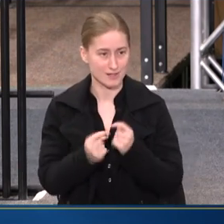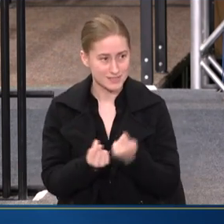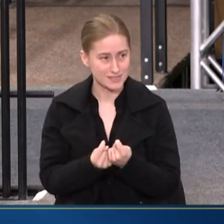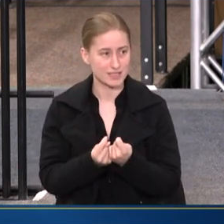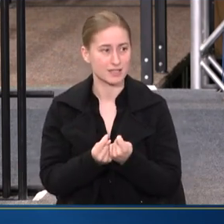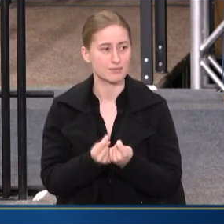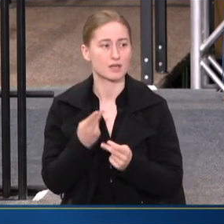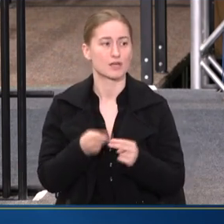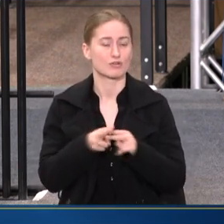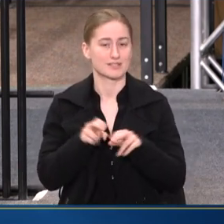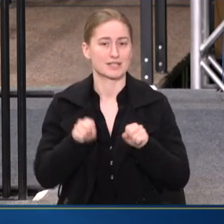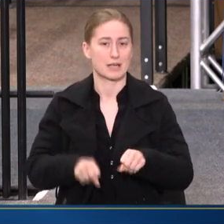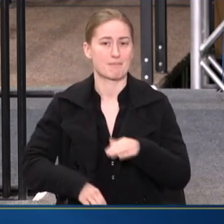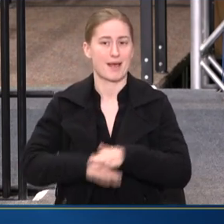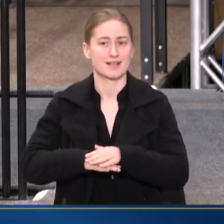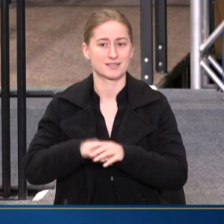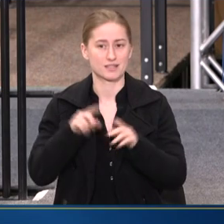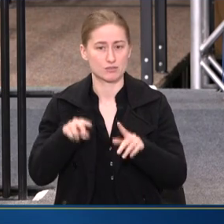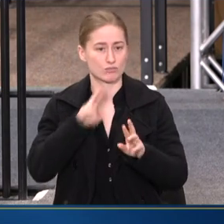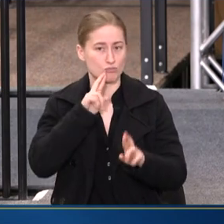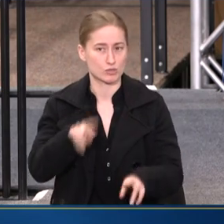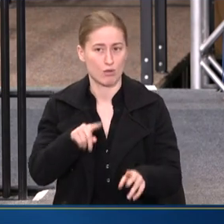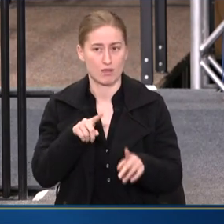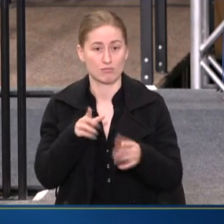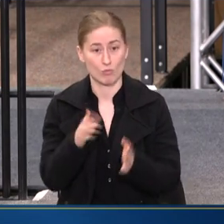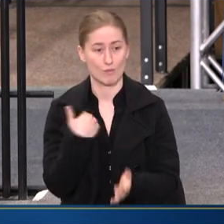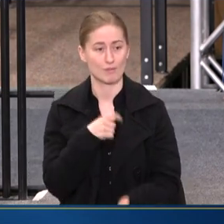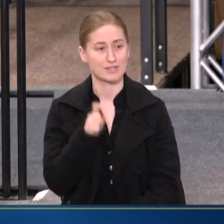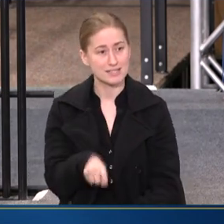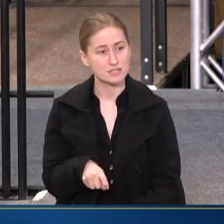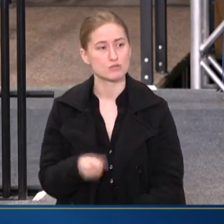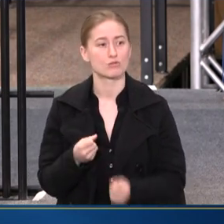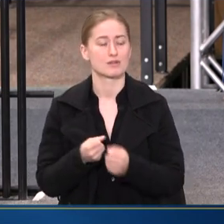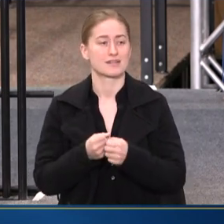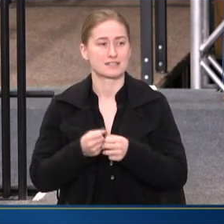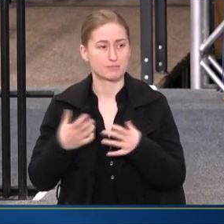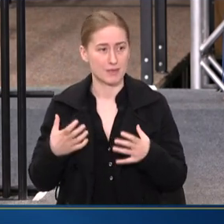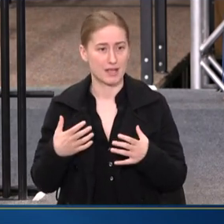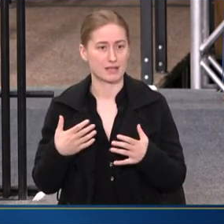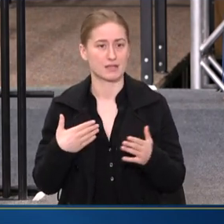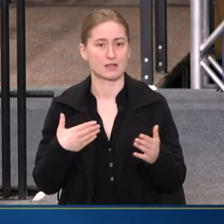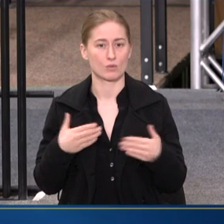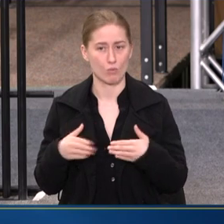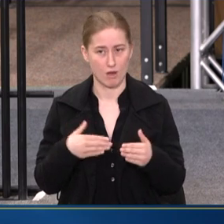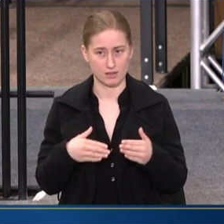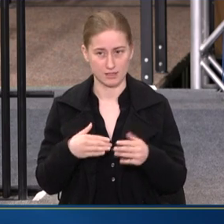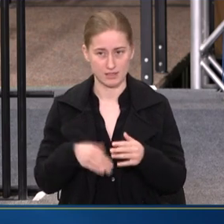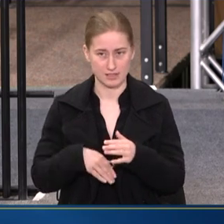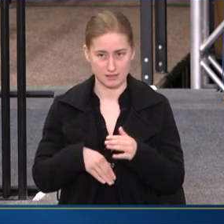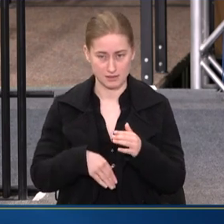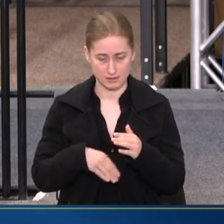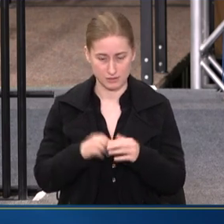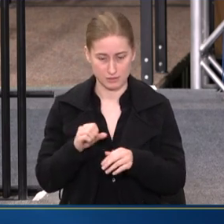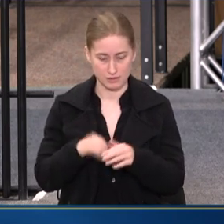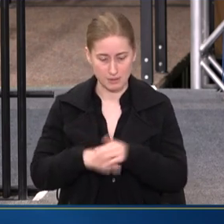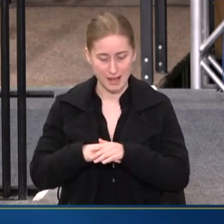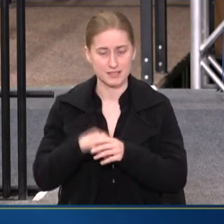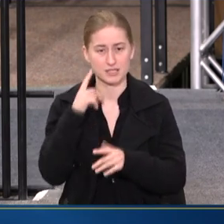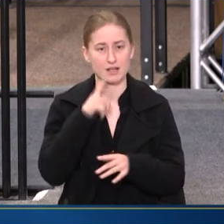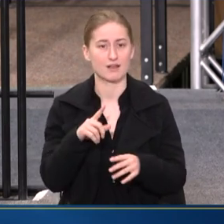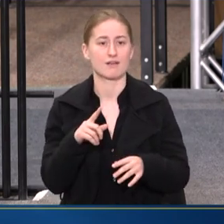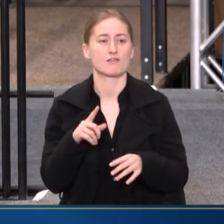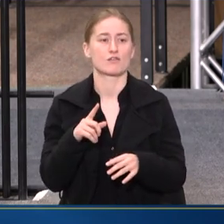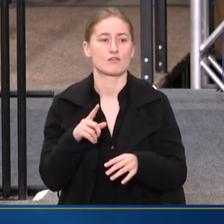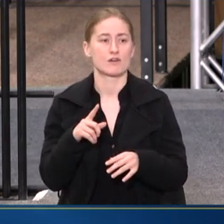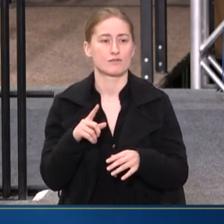increasing capacity to respond to the way that we need to. Expanding the walk-in capacity of community-based mental health and substance